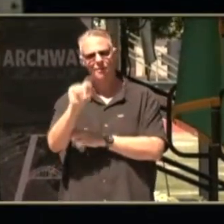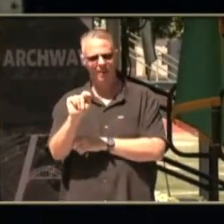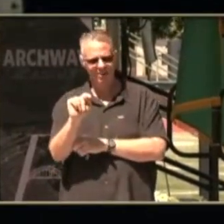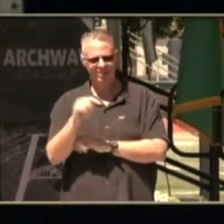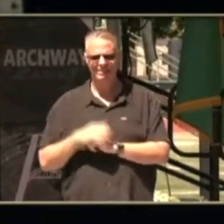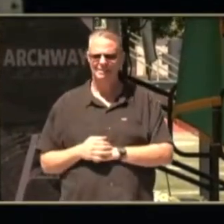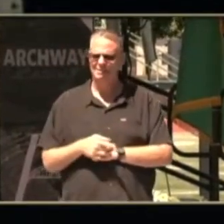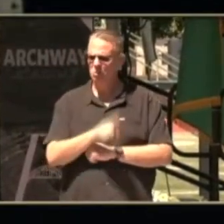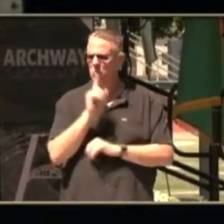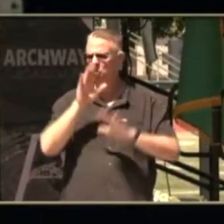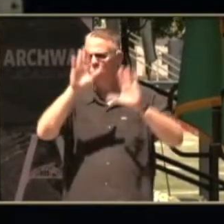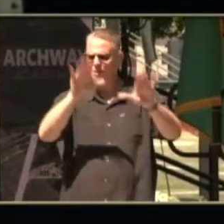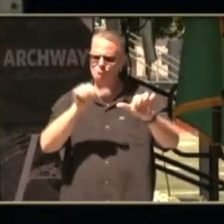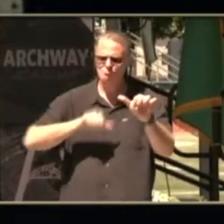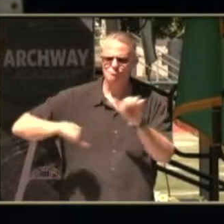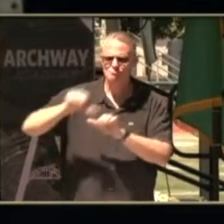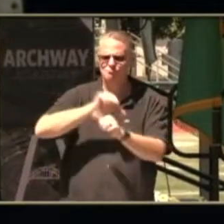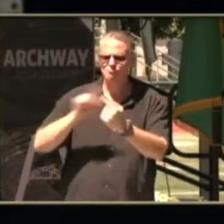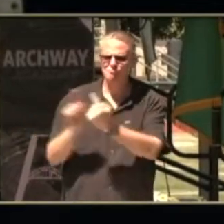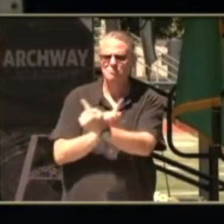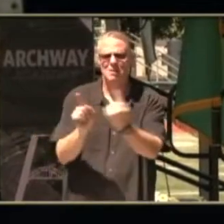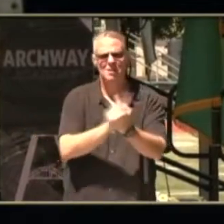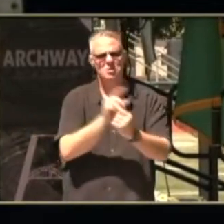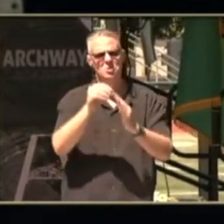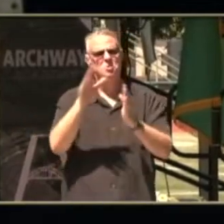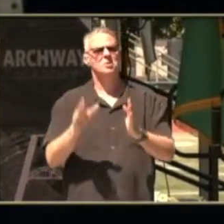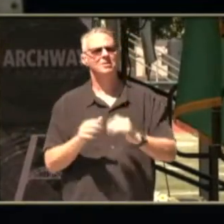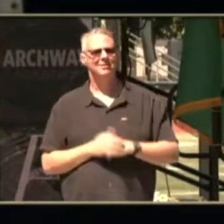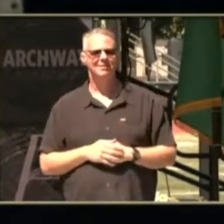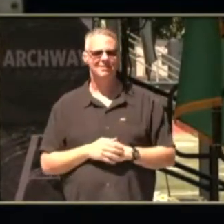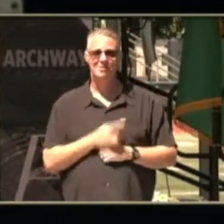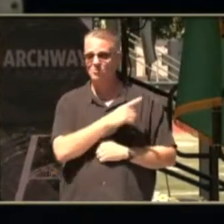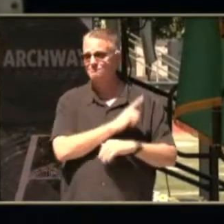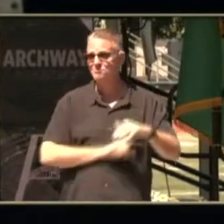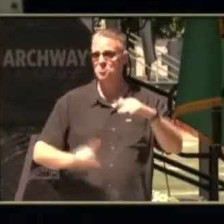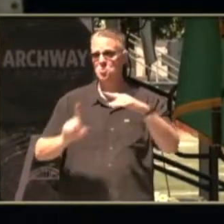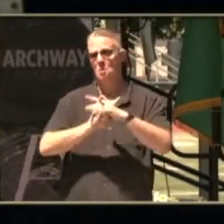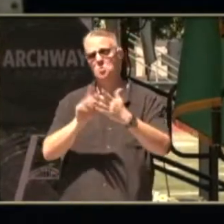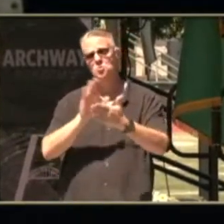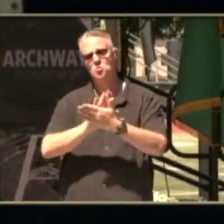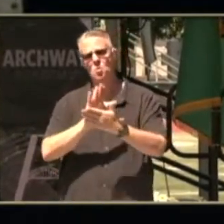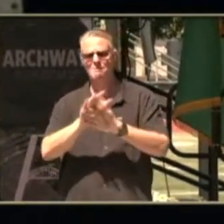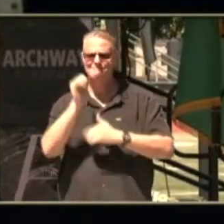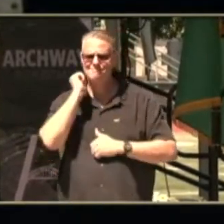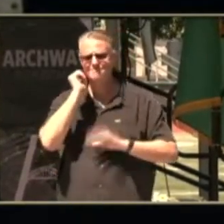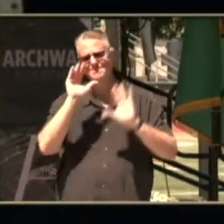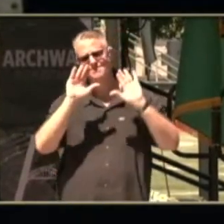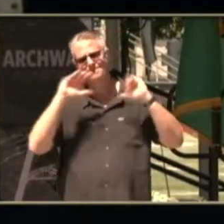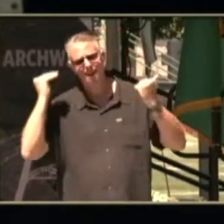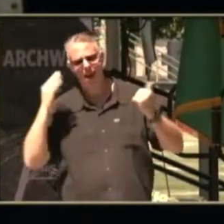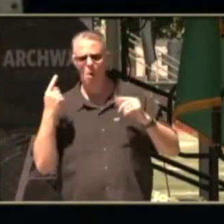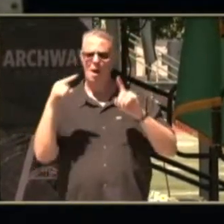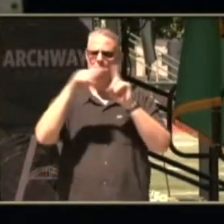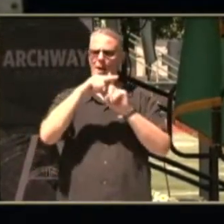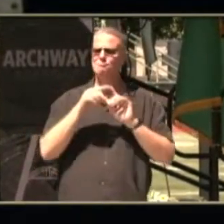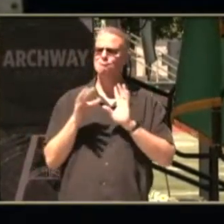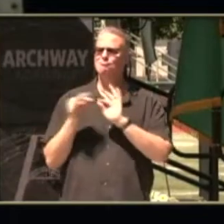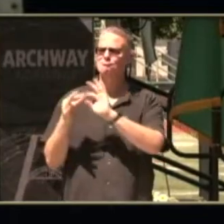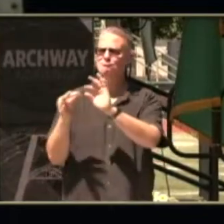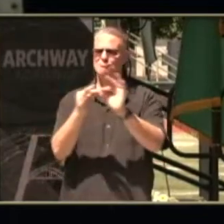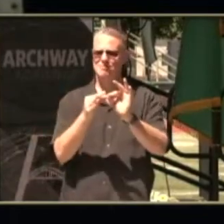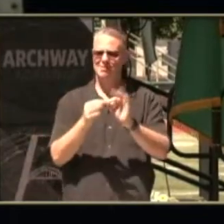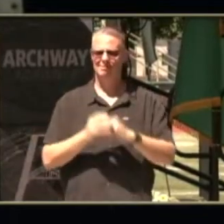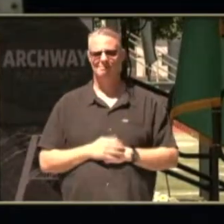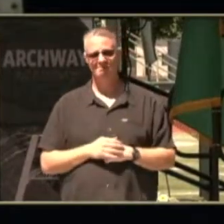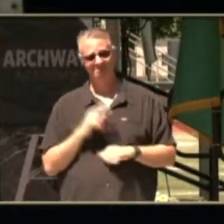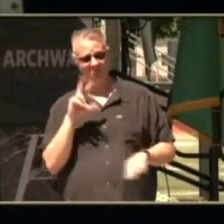job of socializing with other students and always come to school with a smile on your face and a kind word for others i know you